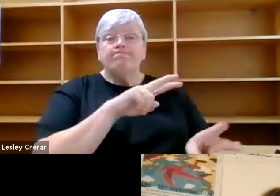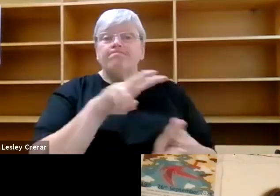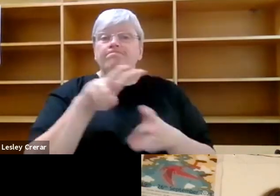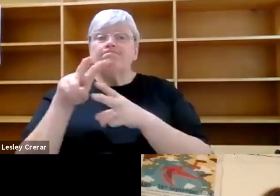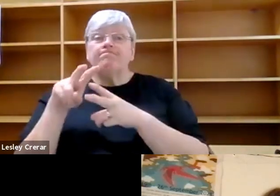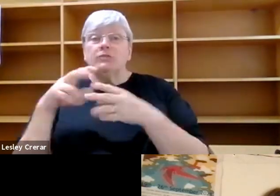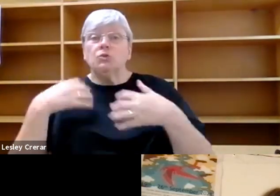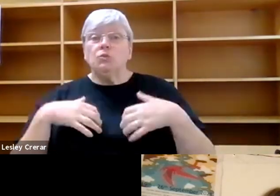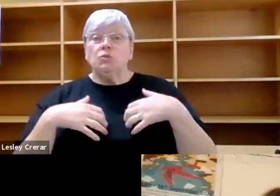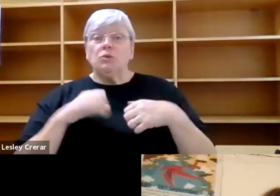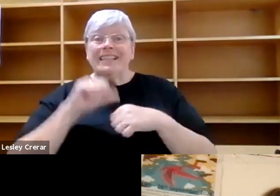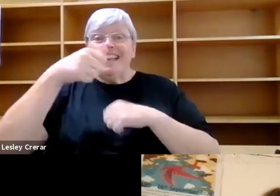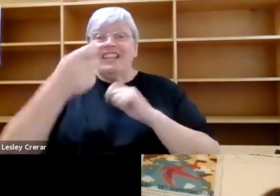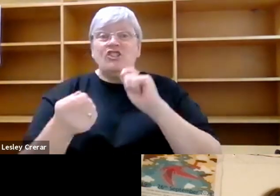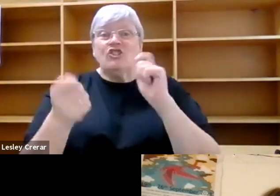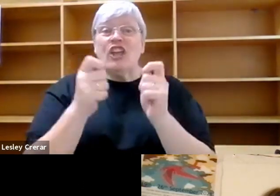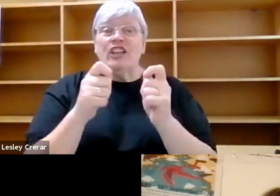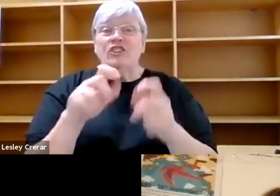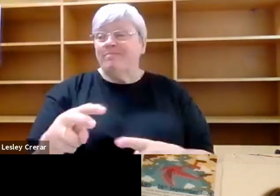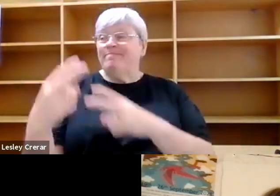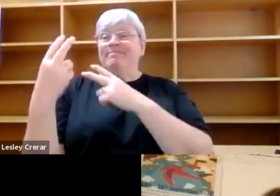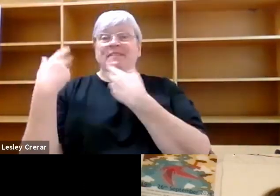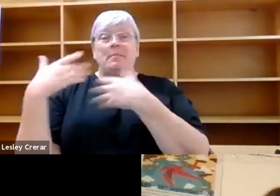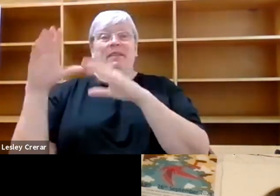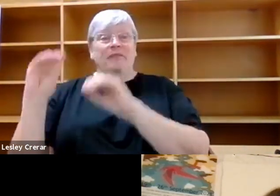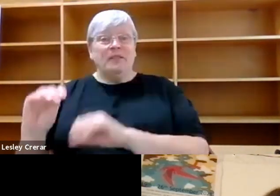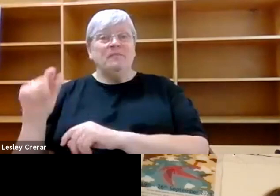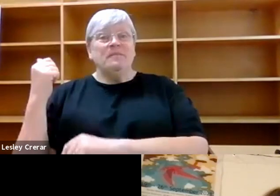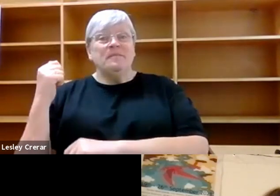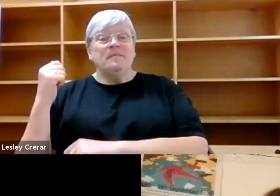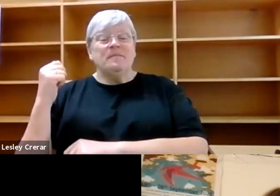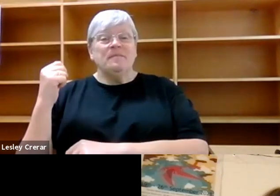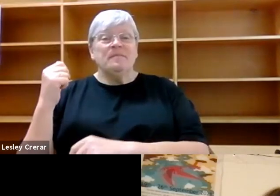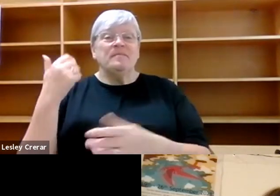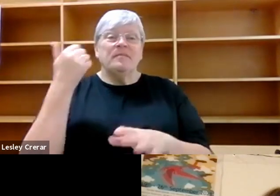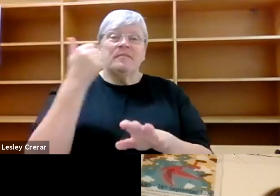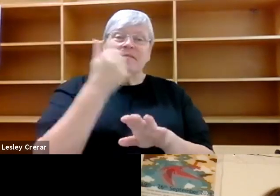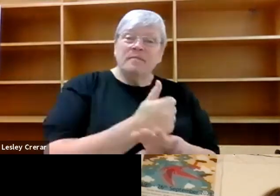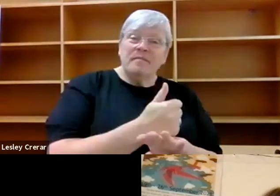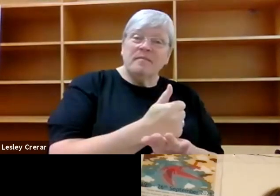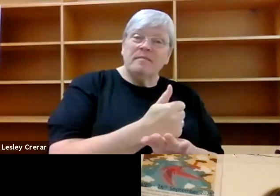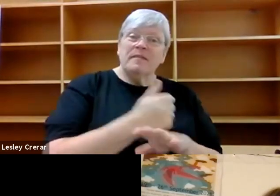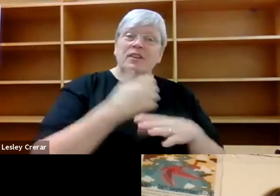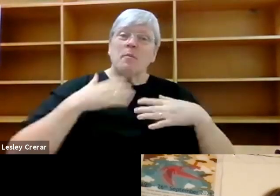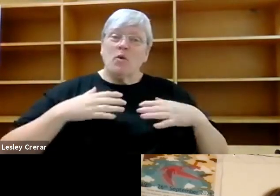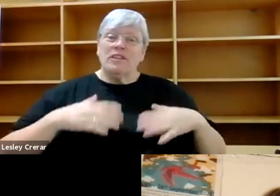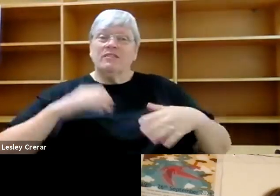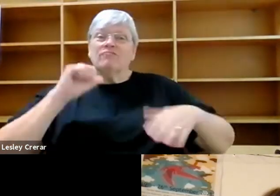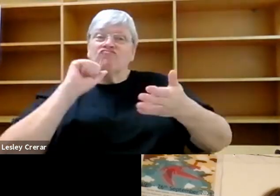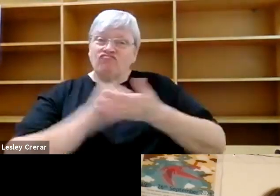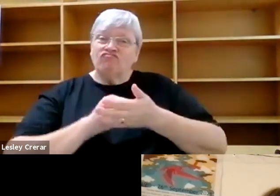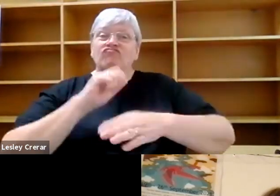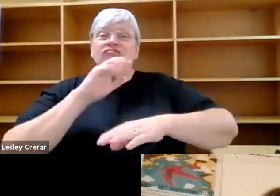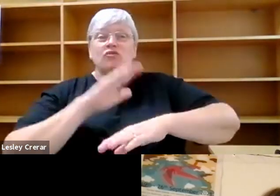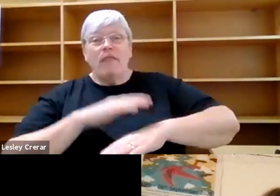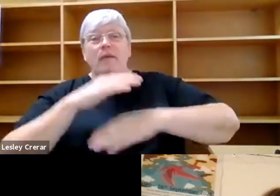change and looking back to what has just gone and setting your body to that rhythm. So when it is the winter,